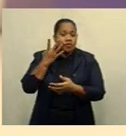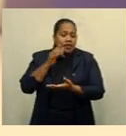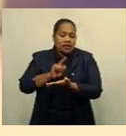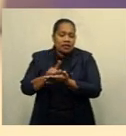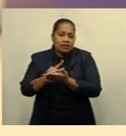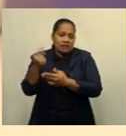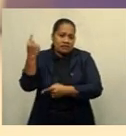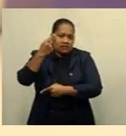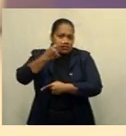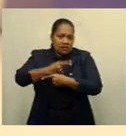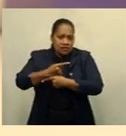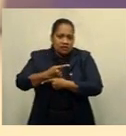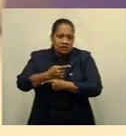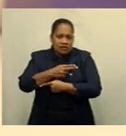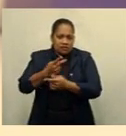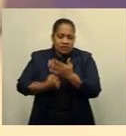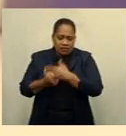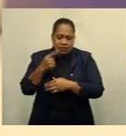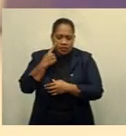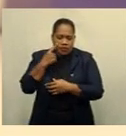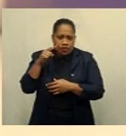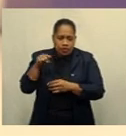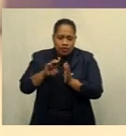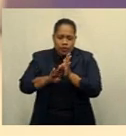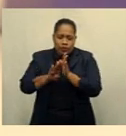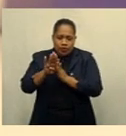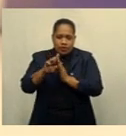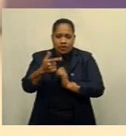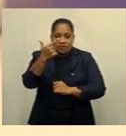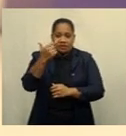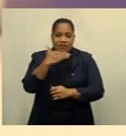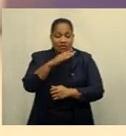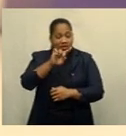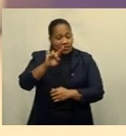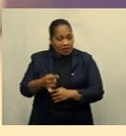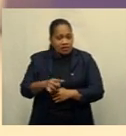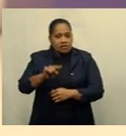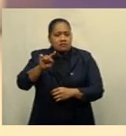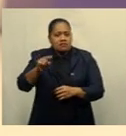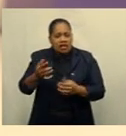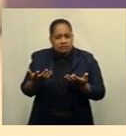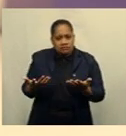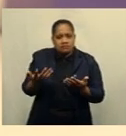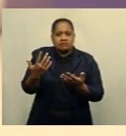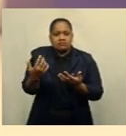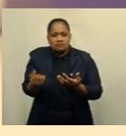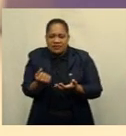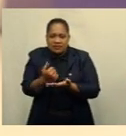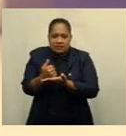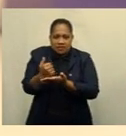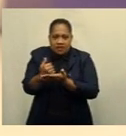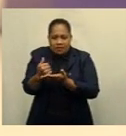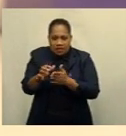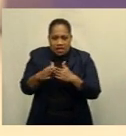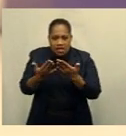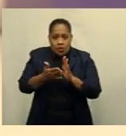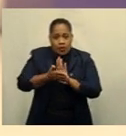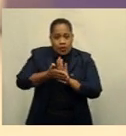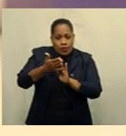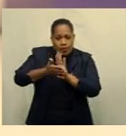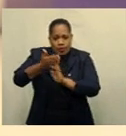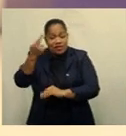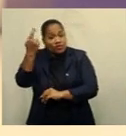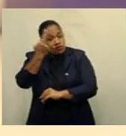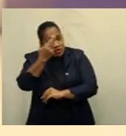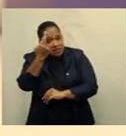is forecast to show a solid rise of $700,000. But there is chatter about the number coming in higher and the risk